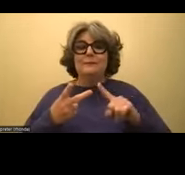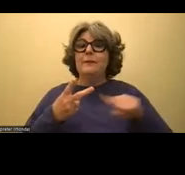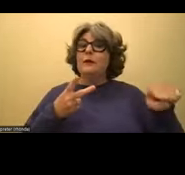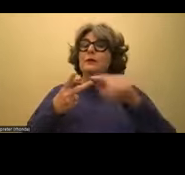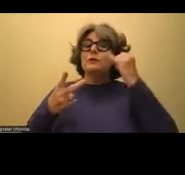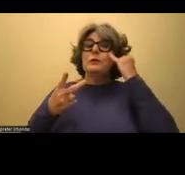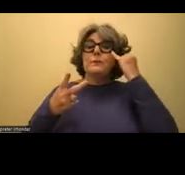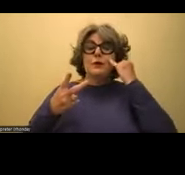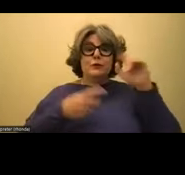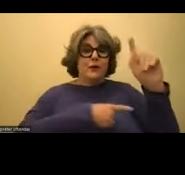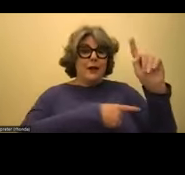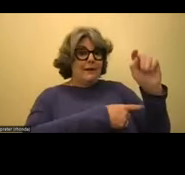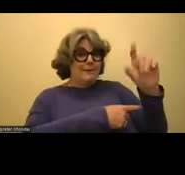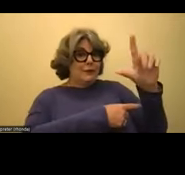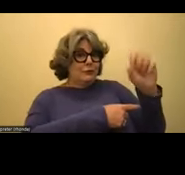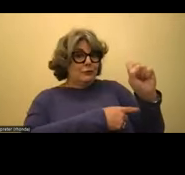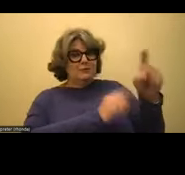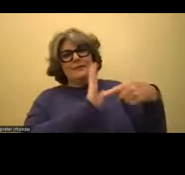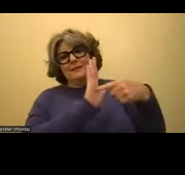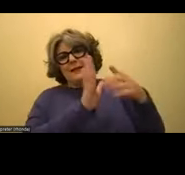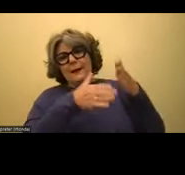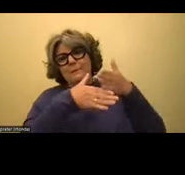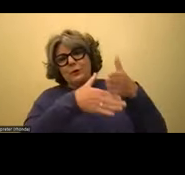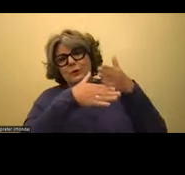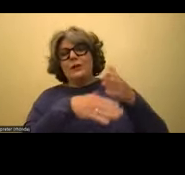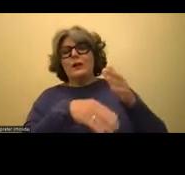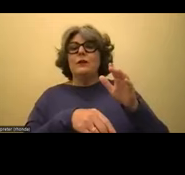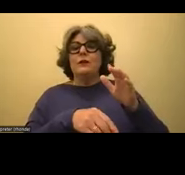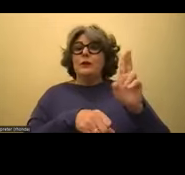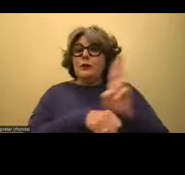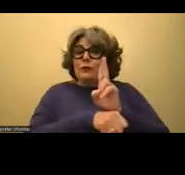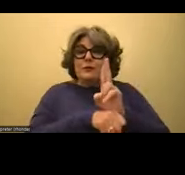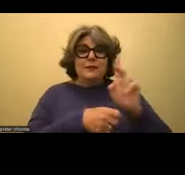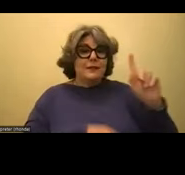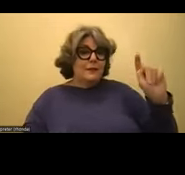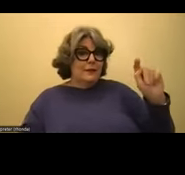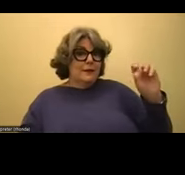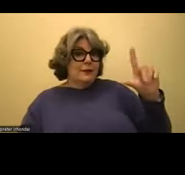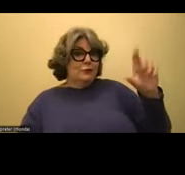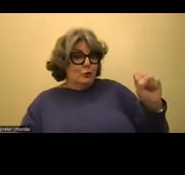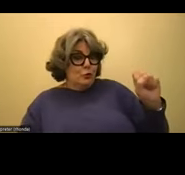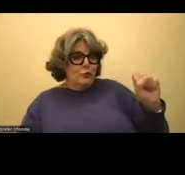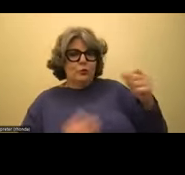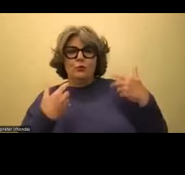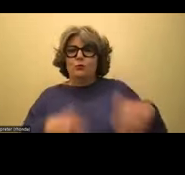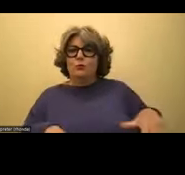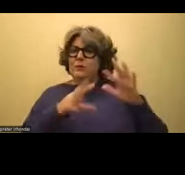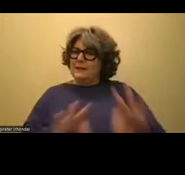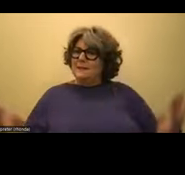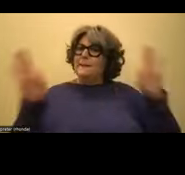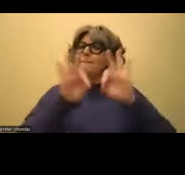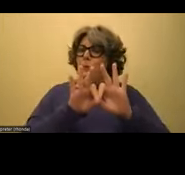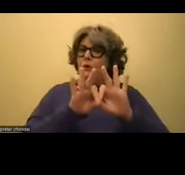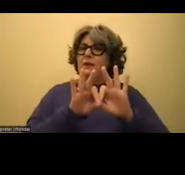have these tools and they're learning with these tools in these different ways, it's important to know